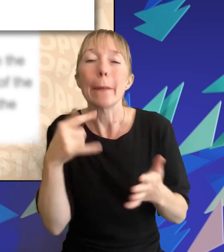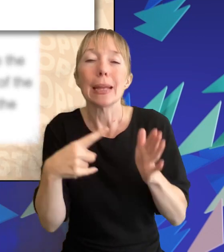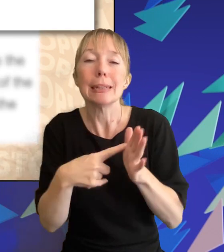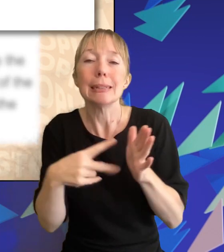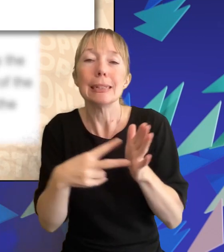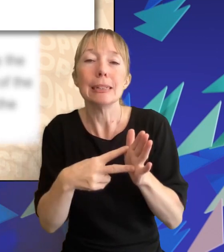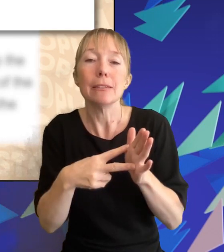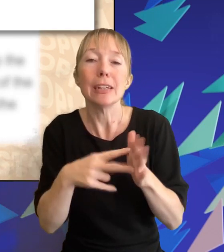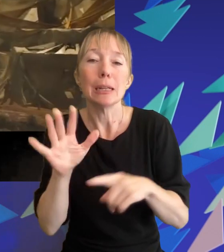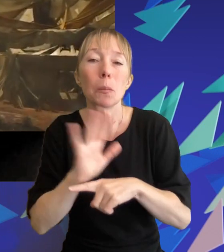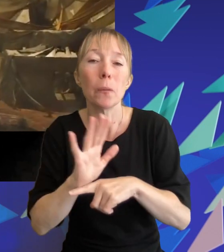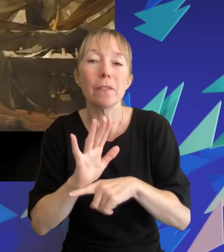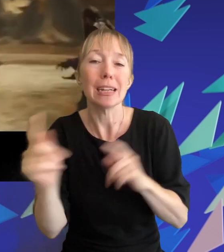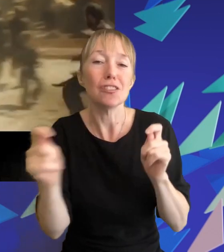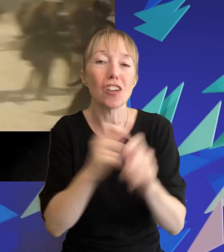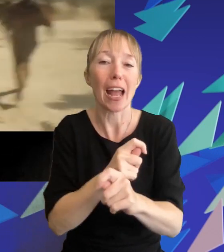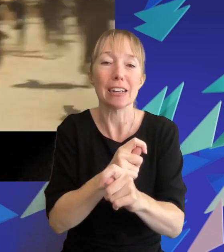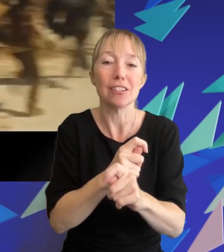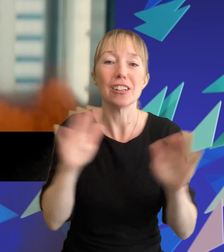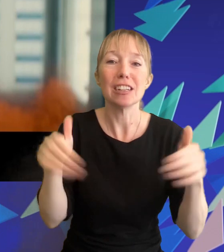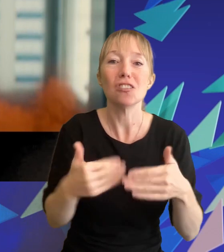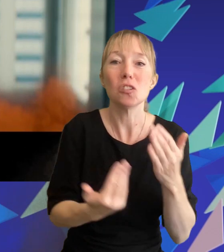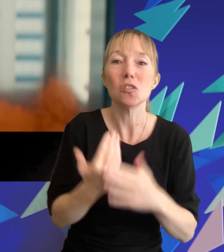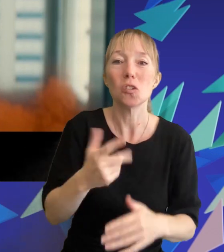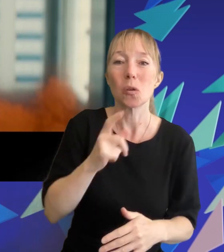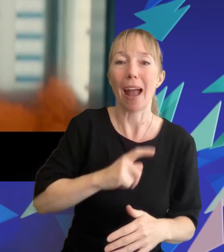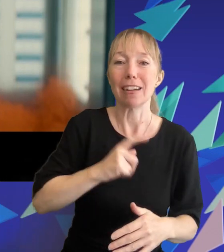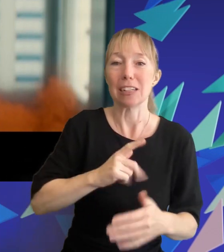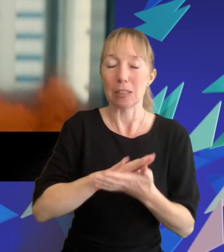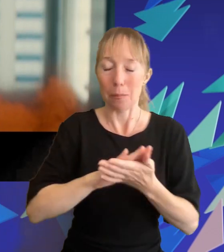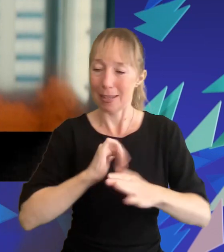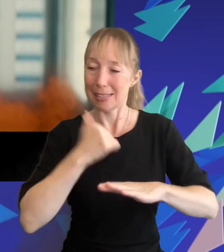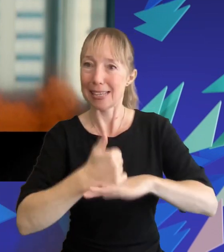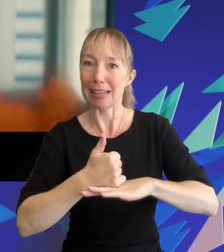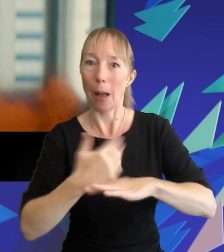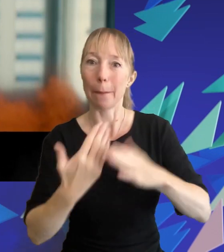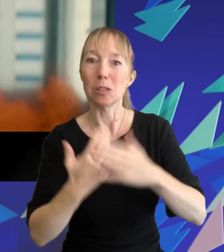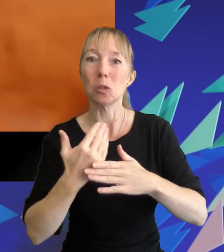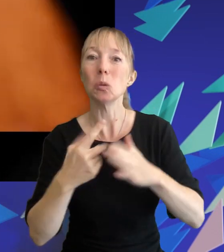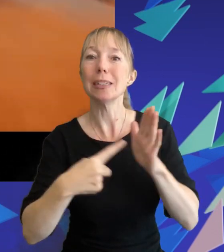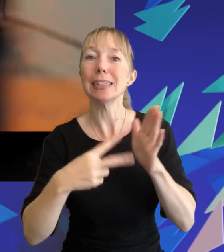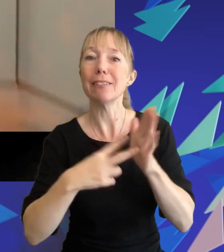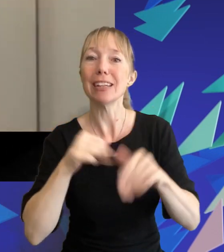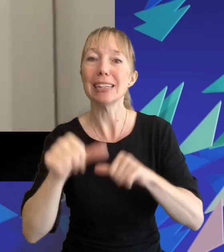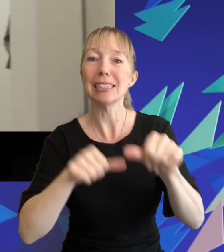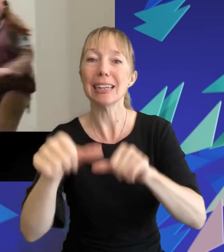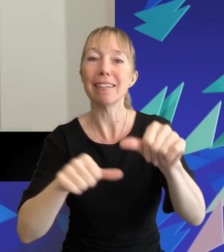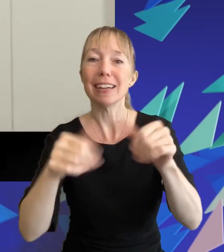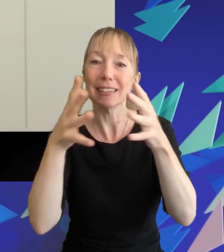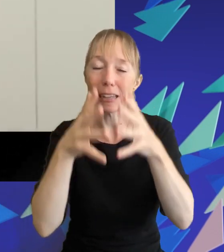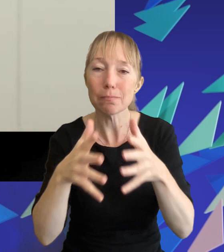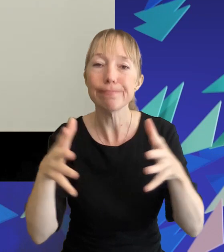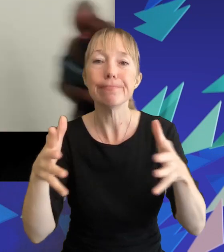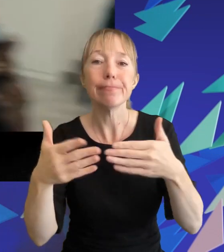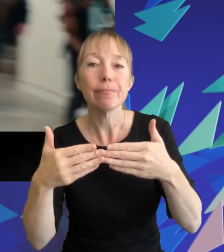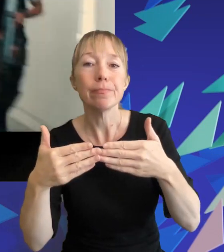out as a tv movie introducing new characters which would set up a spin-off tv series that expands beyond the books